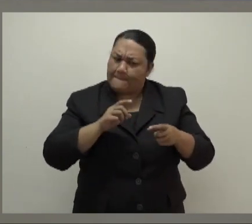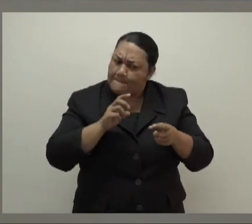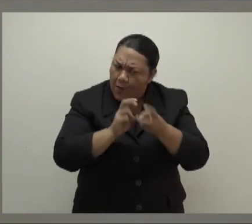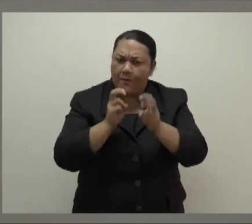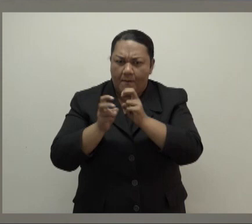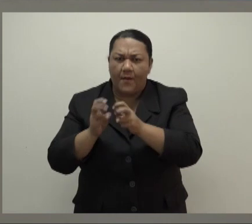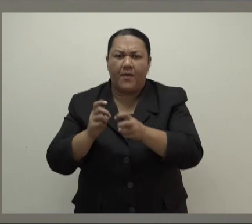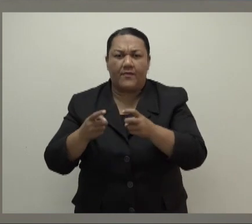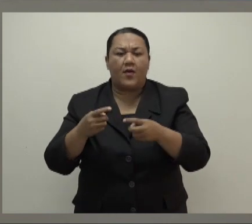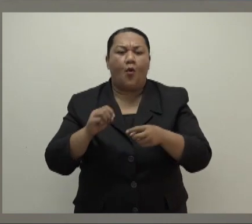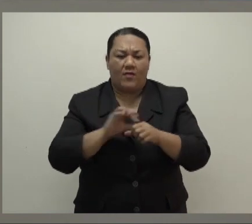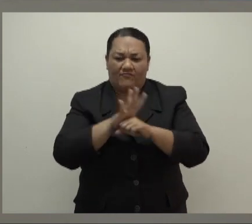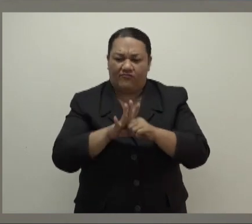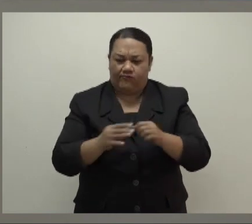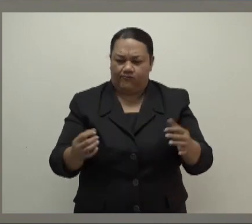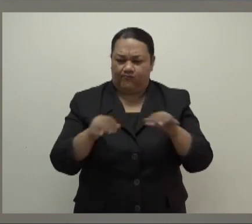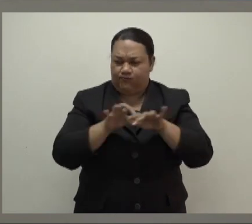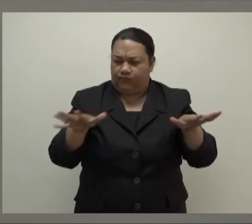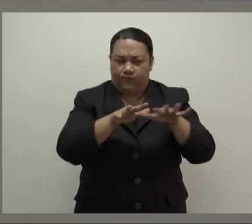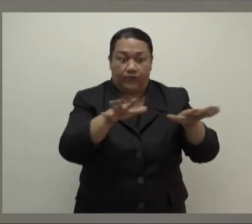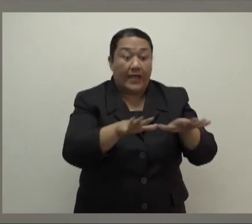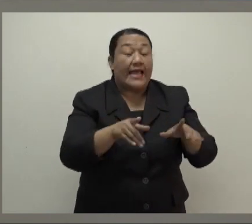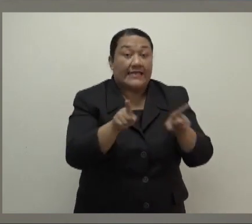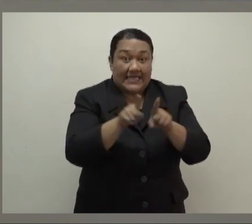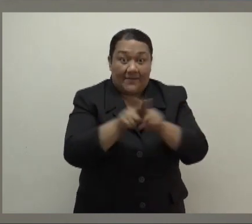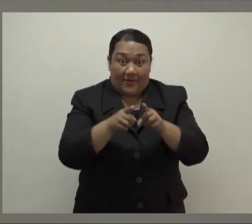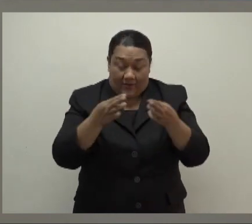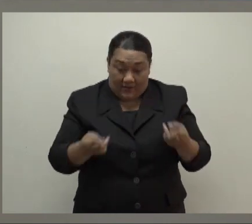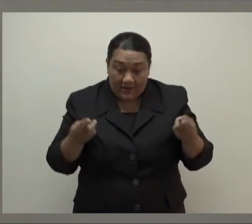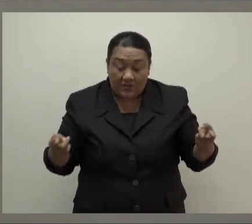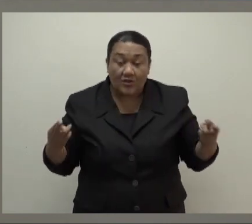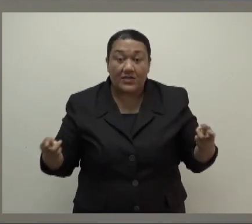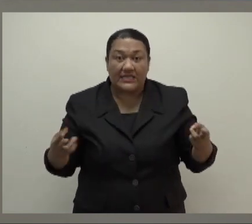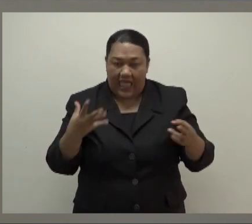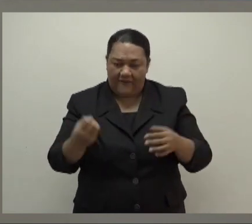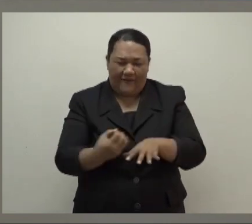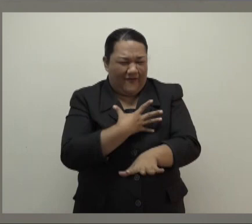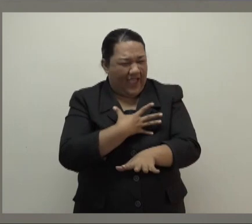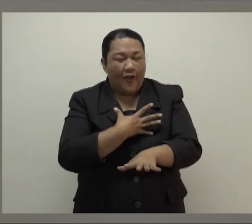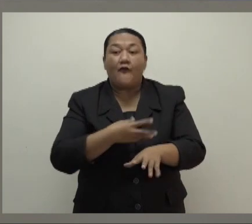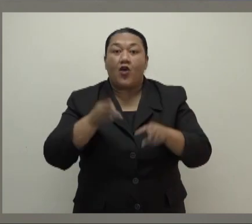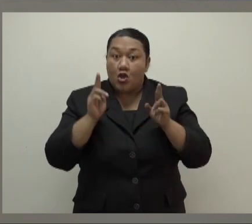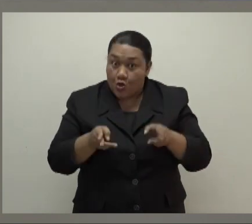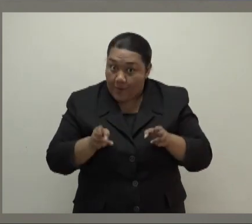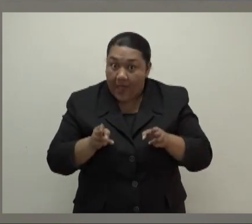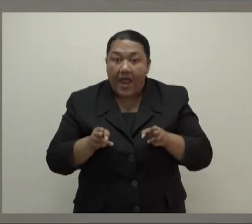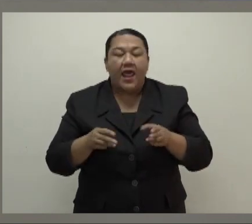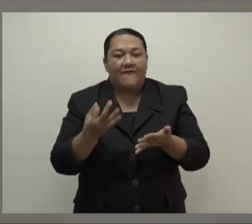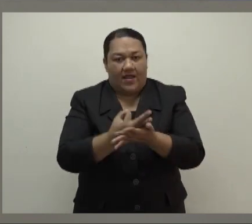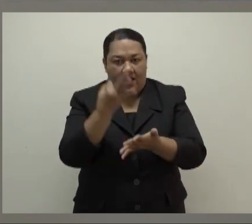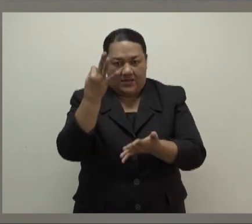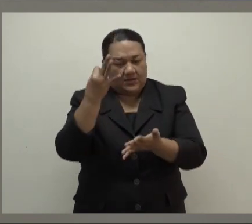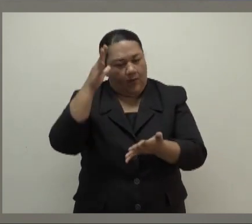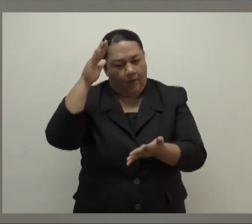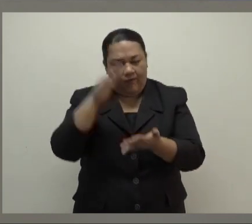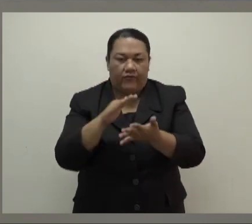we have confronted it through the greatest mobilization of resources, both human and financial, in Fijian history. $500